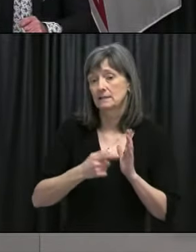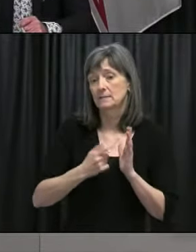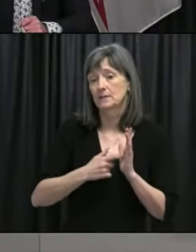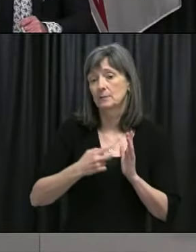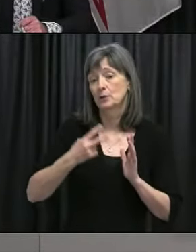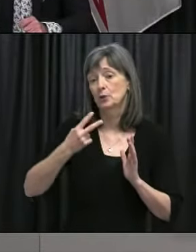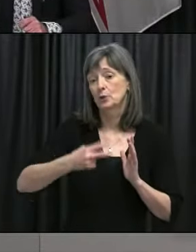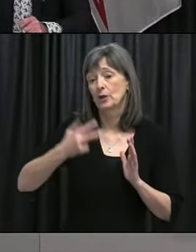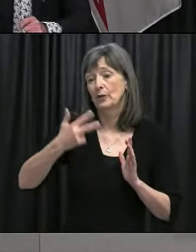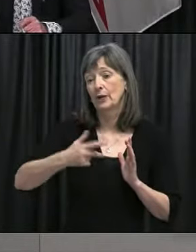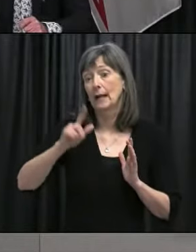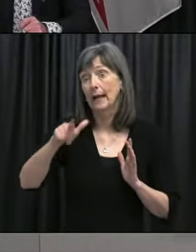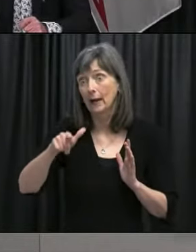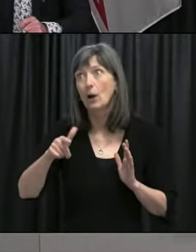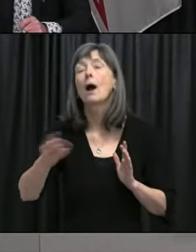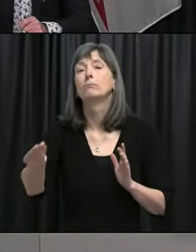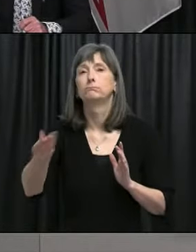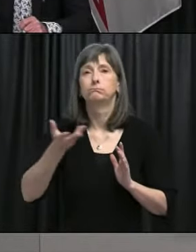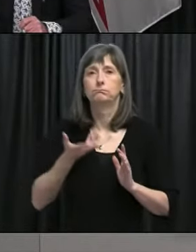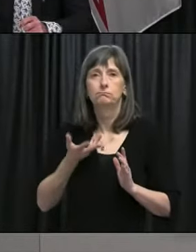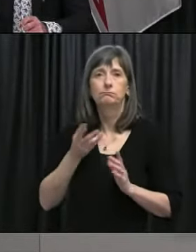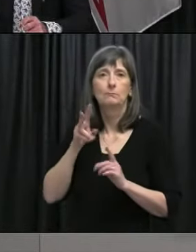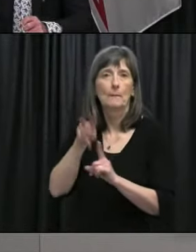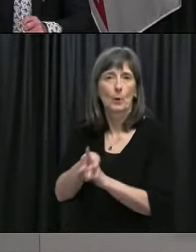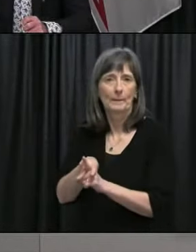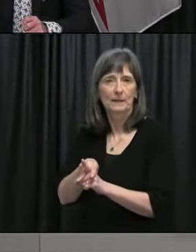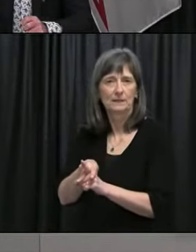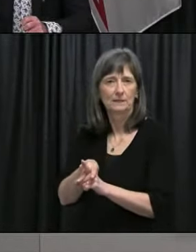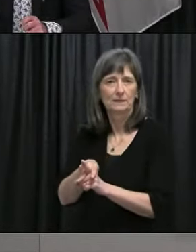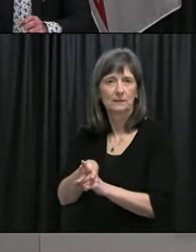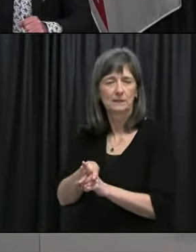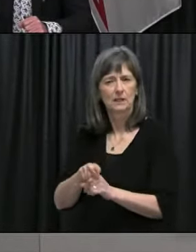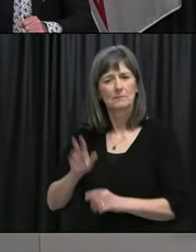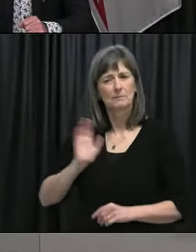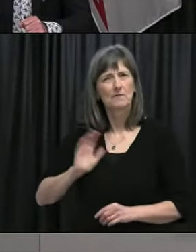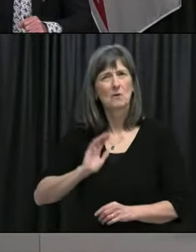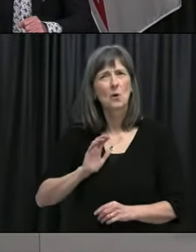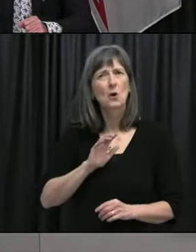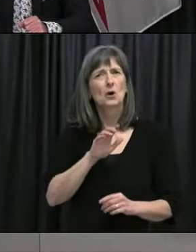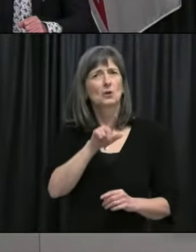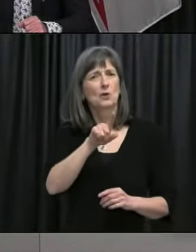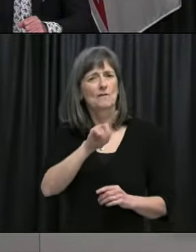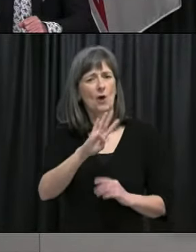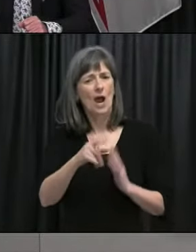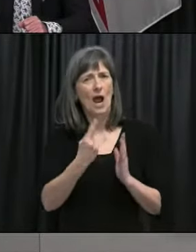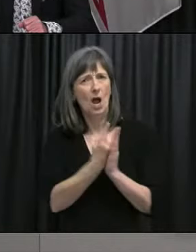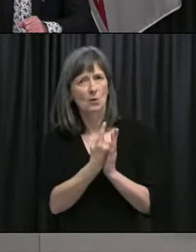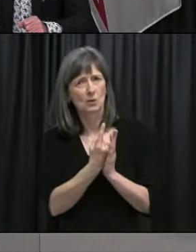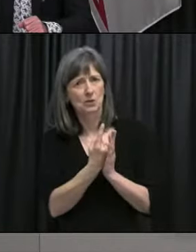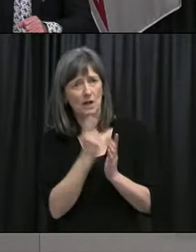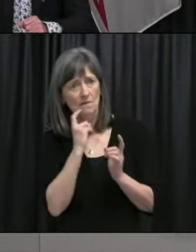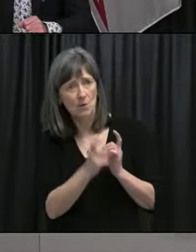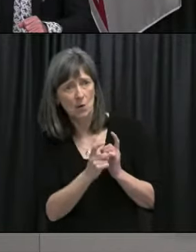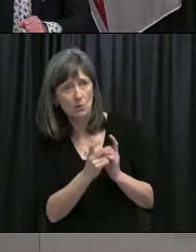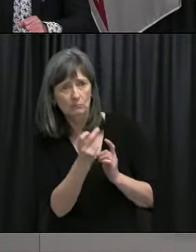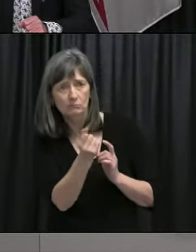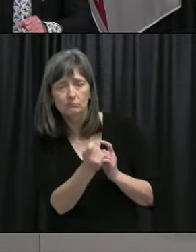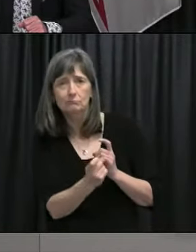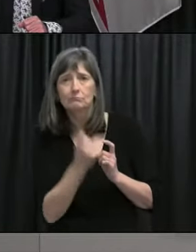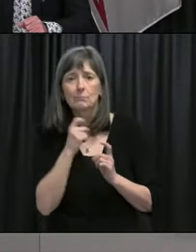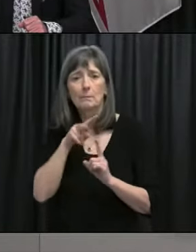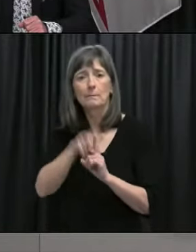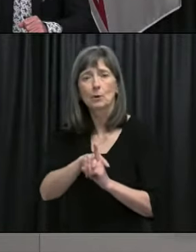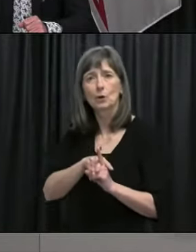appointment. Um, this seems to be an increase from, it used to be about 24 hours or so. So I'm wondering, uh, why that is,